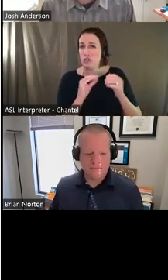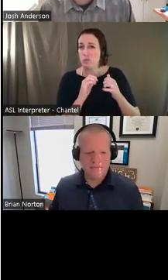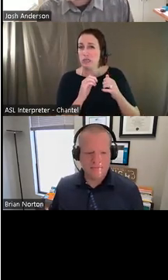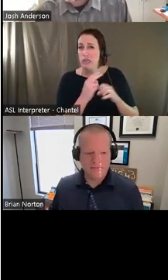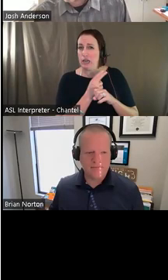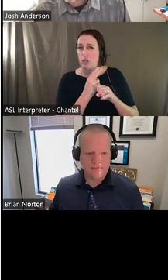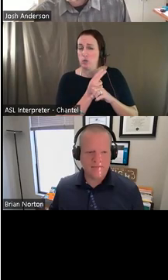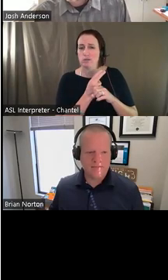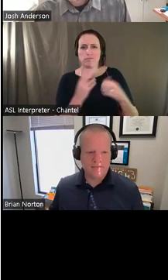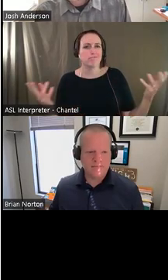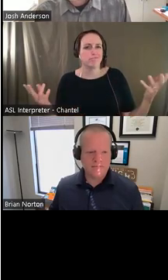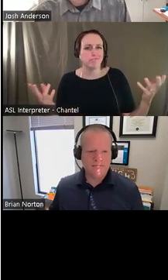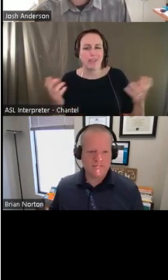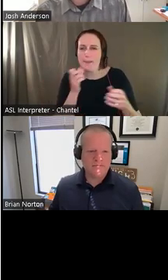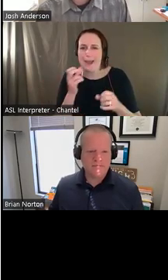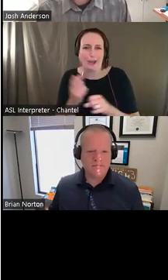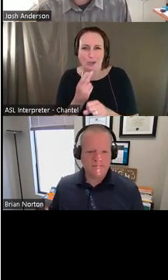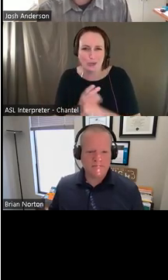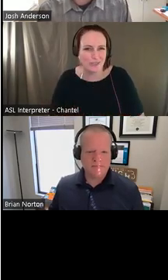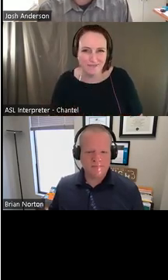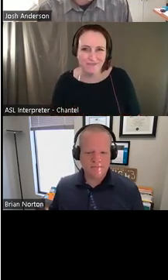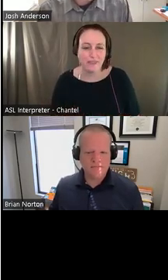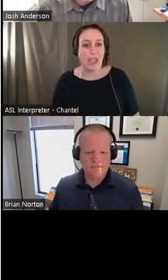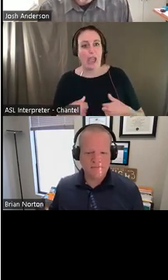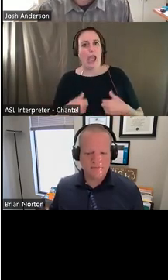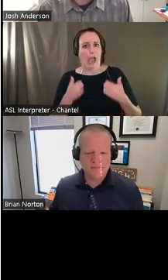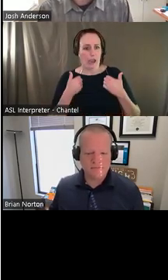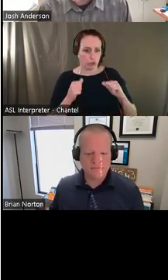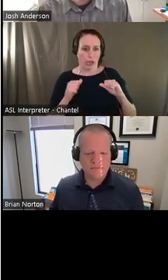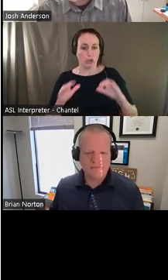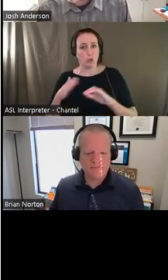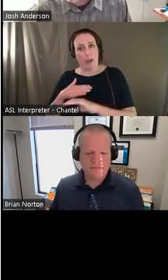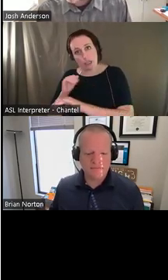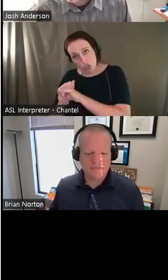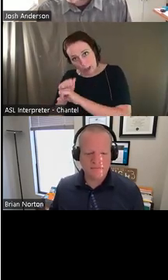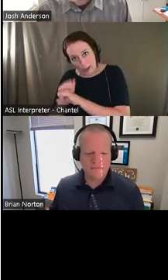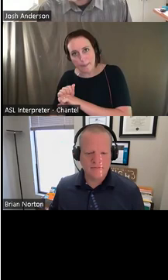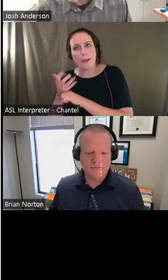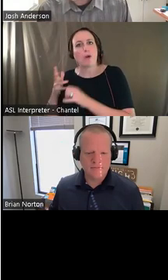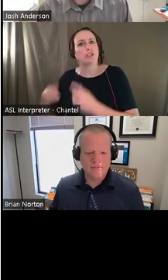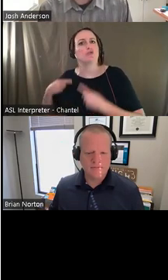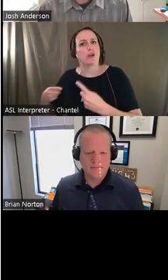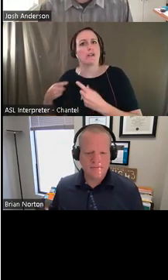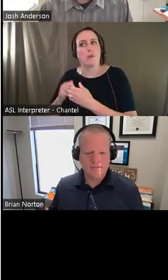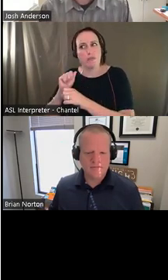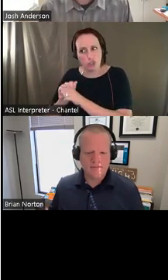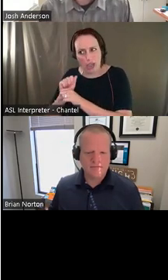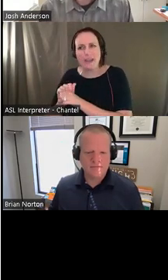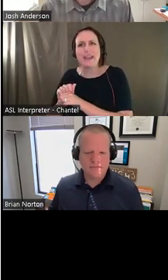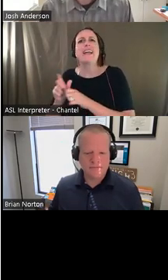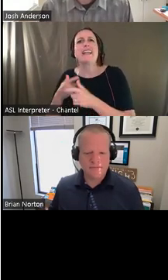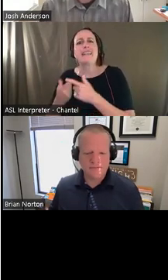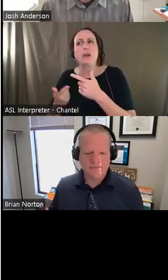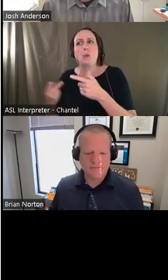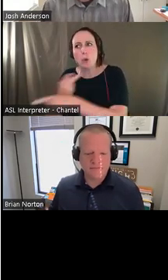it. And I'm not going to use it for very long because now I'm trying to do a job that I need an accommodation for and figure out how the heck to use that